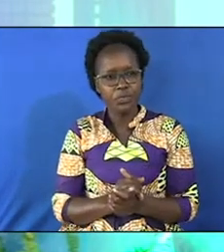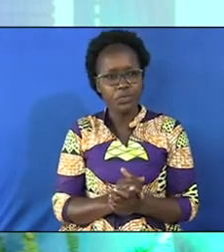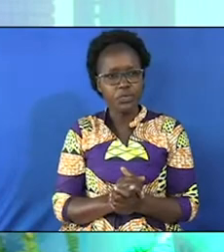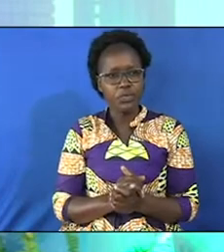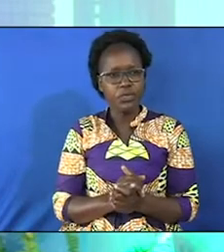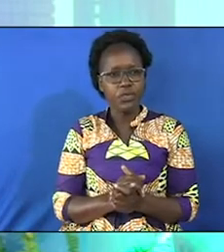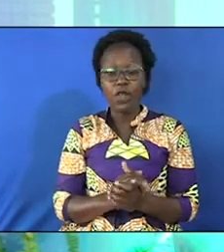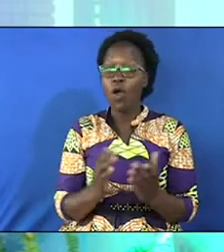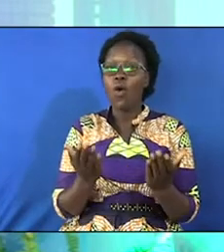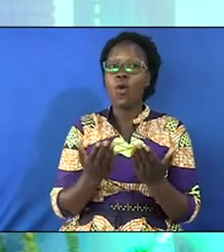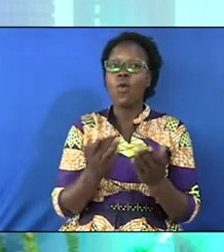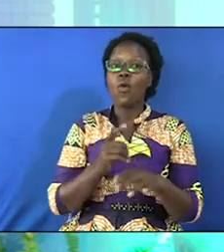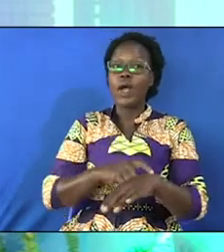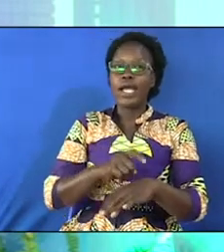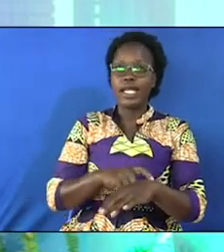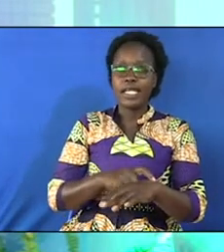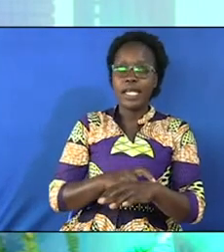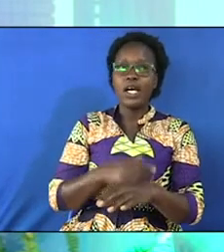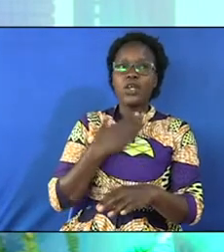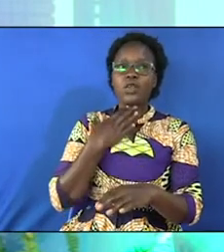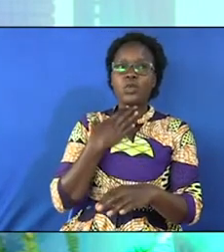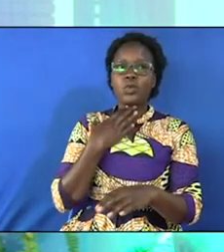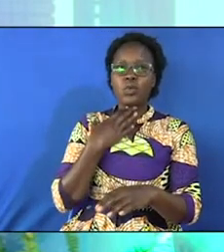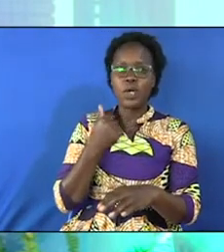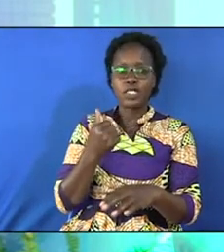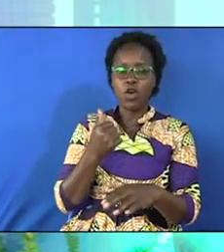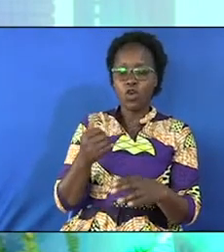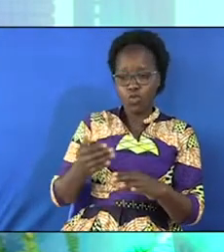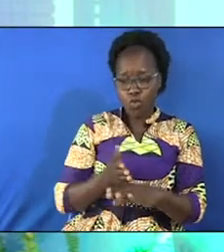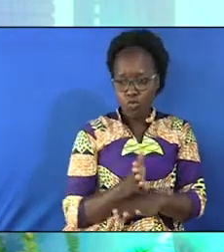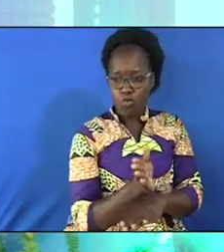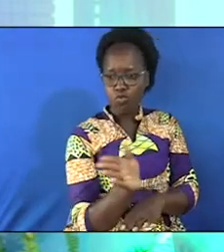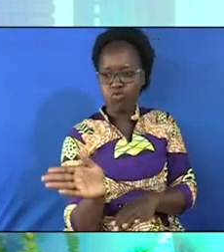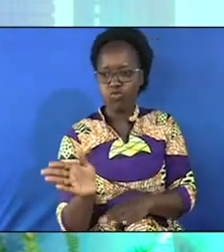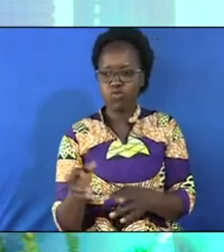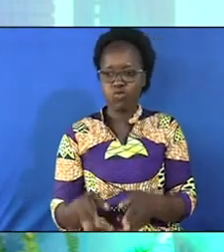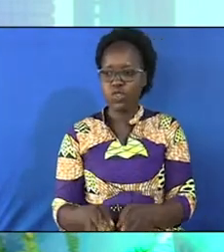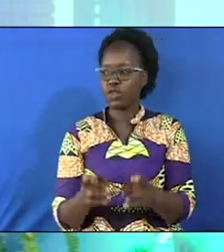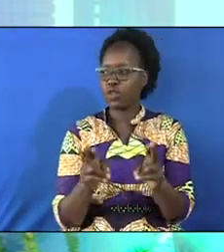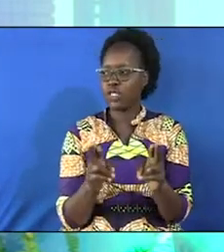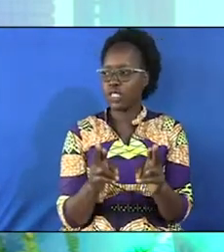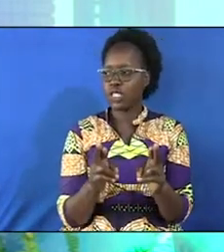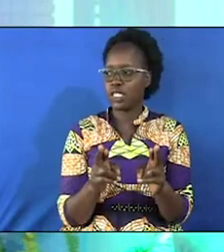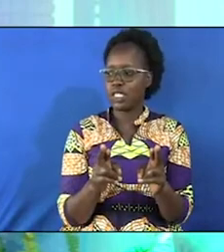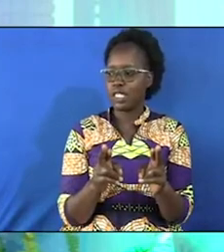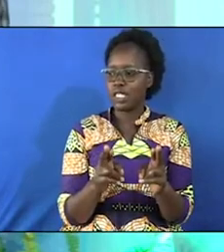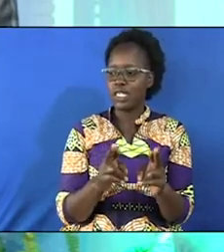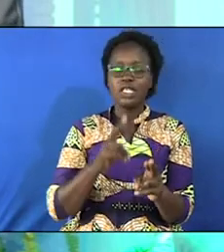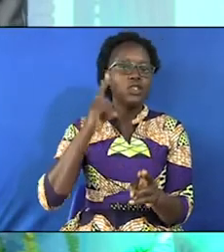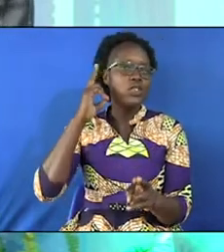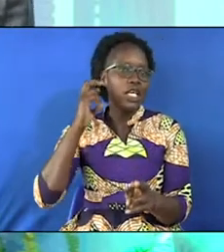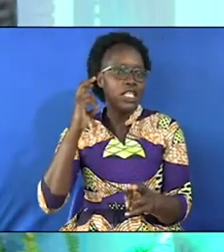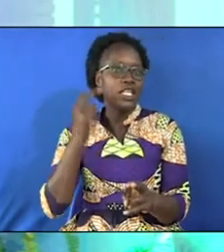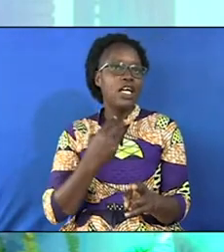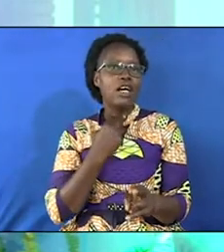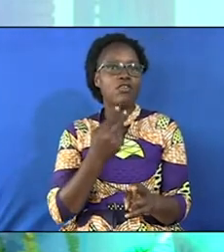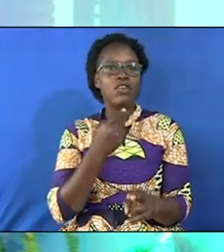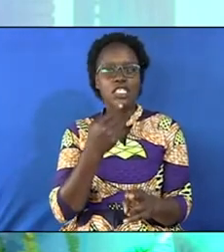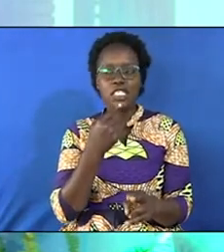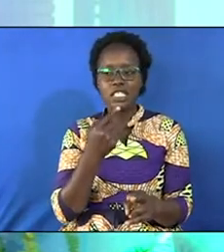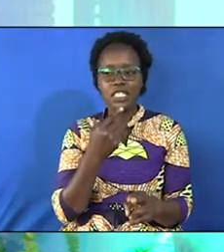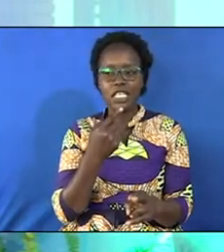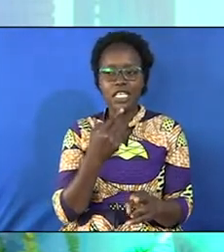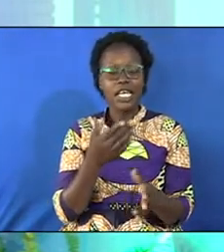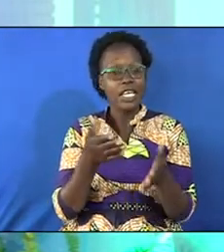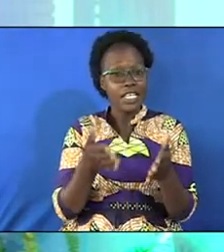when you wander off the road when you wander off the road you shall hear a voice saying,